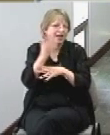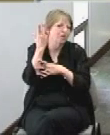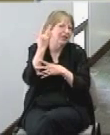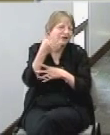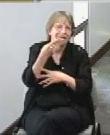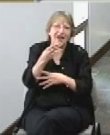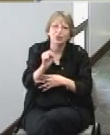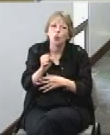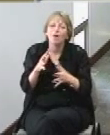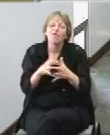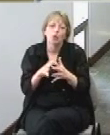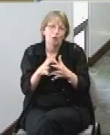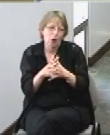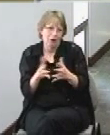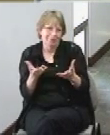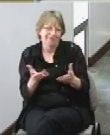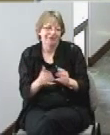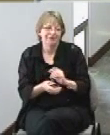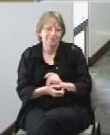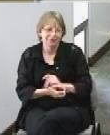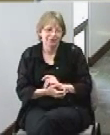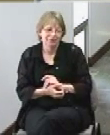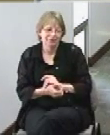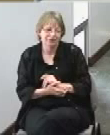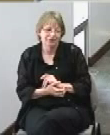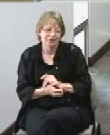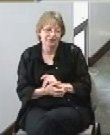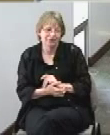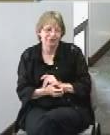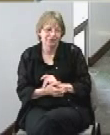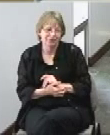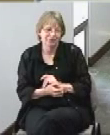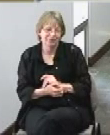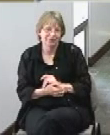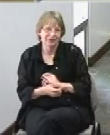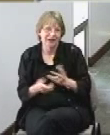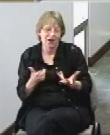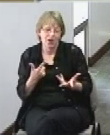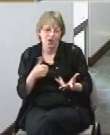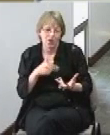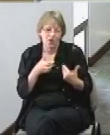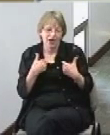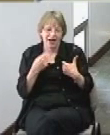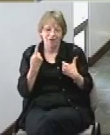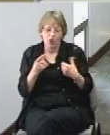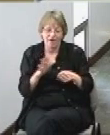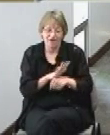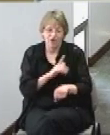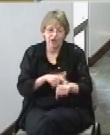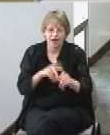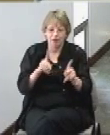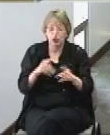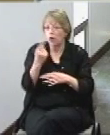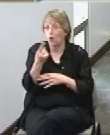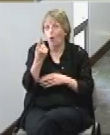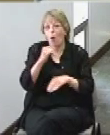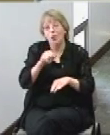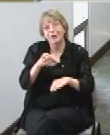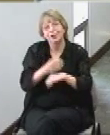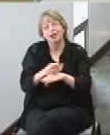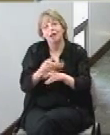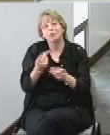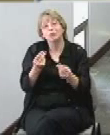we're gonna have one full-time employee whose only job is to